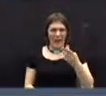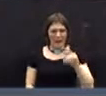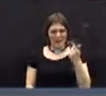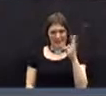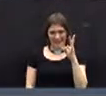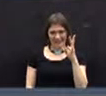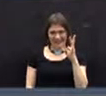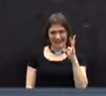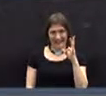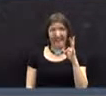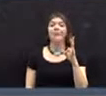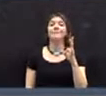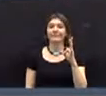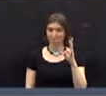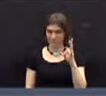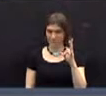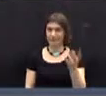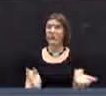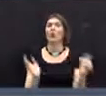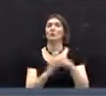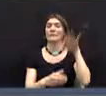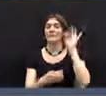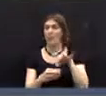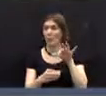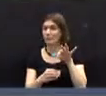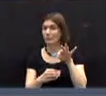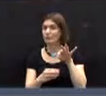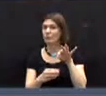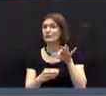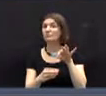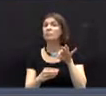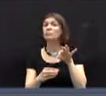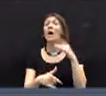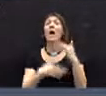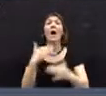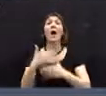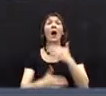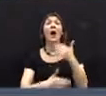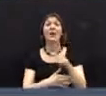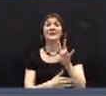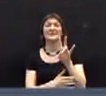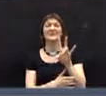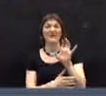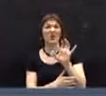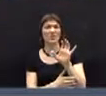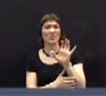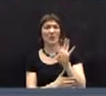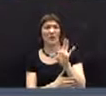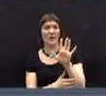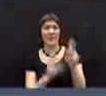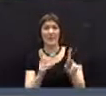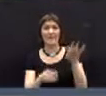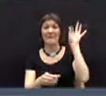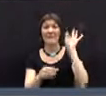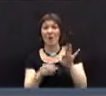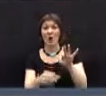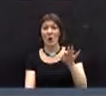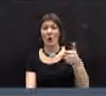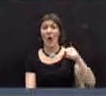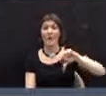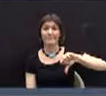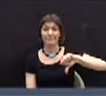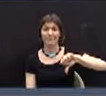17th that we had a referendum at which approximately 745 people voted